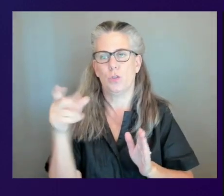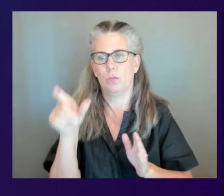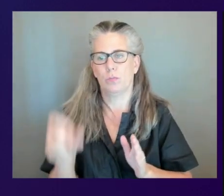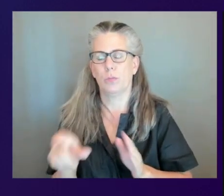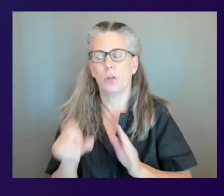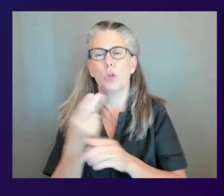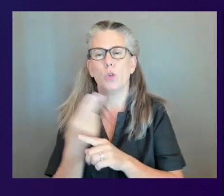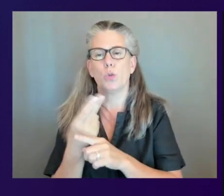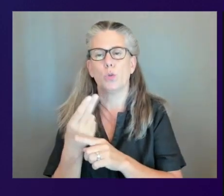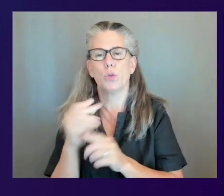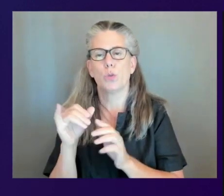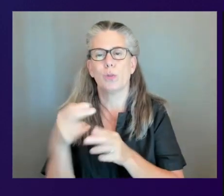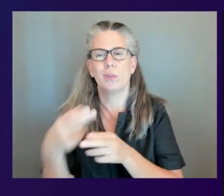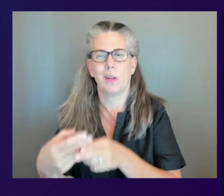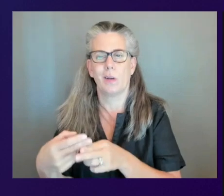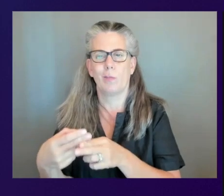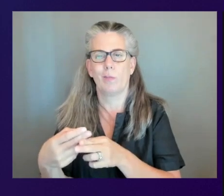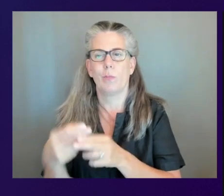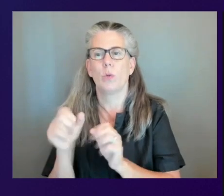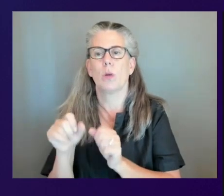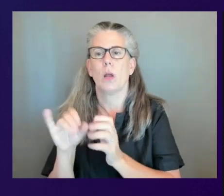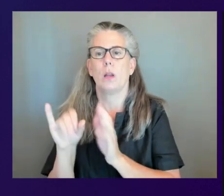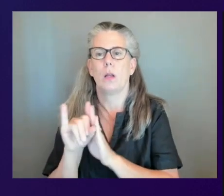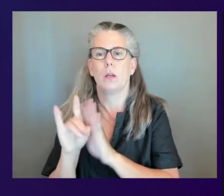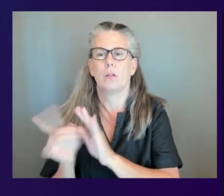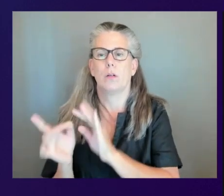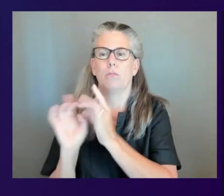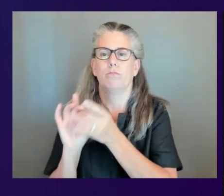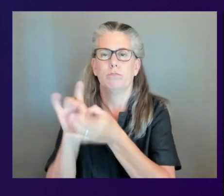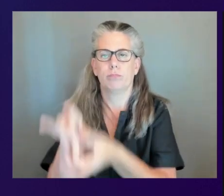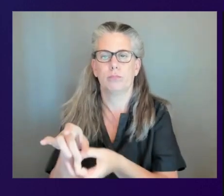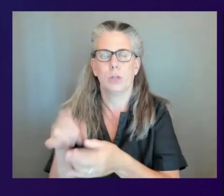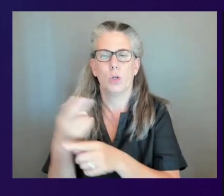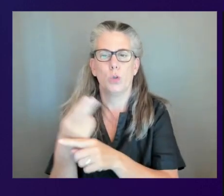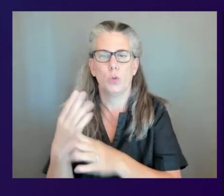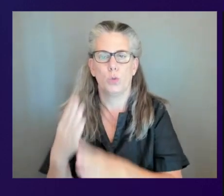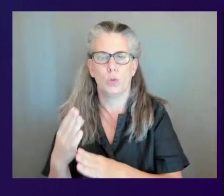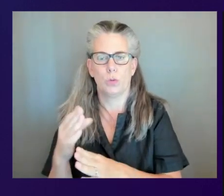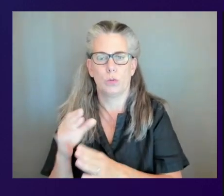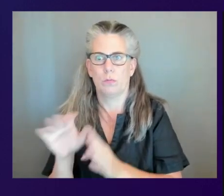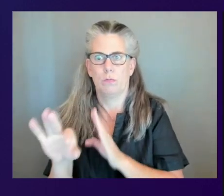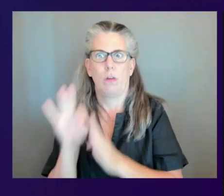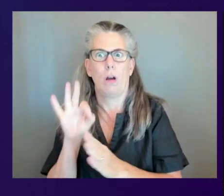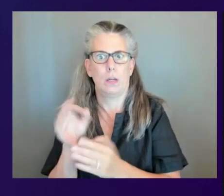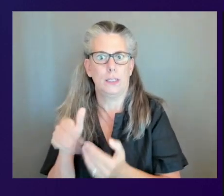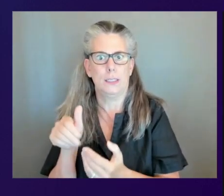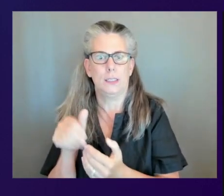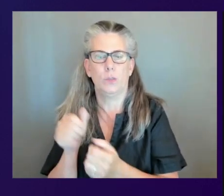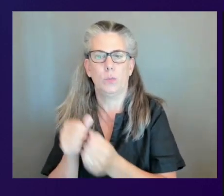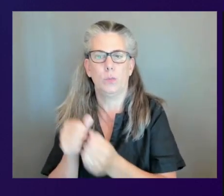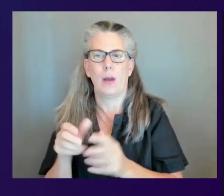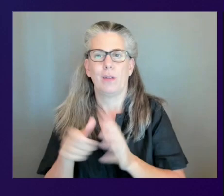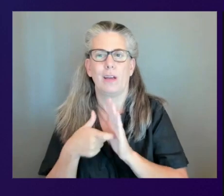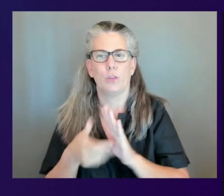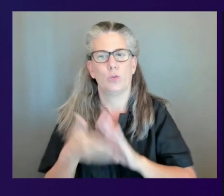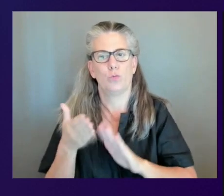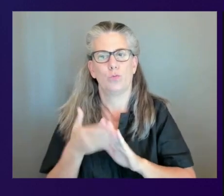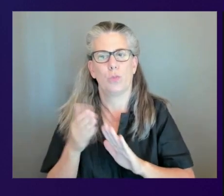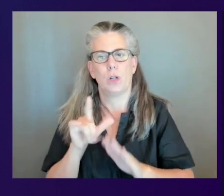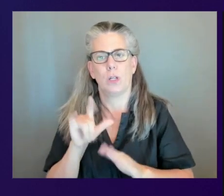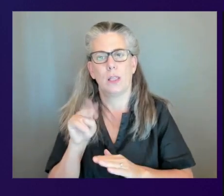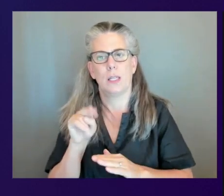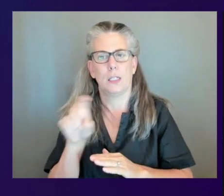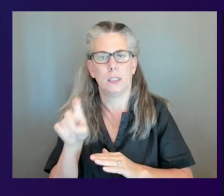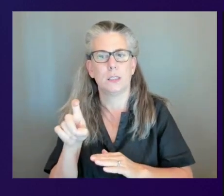can identify that back to the specific user without having to run other queries you have a linux you have a linux